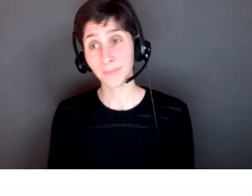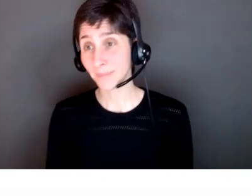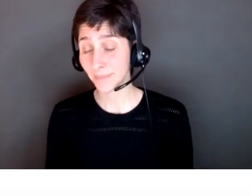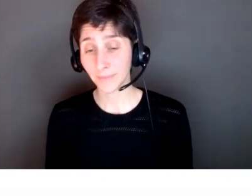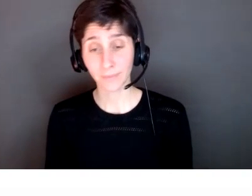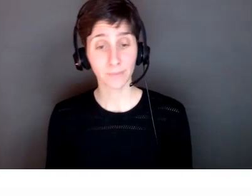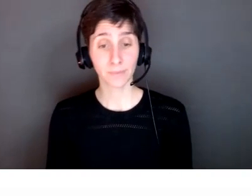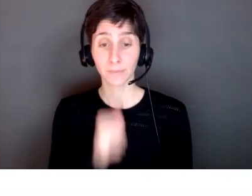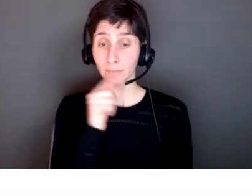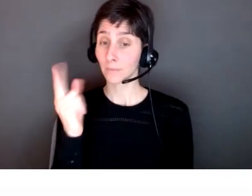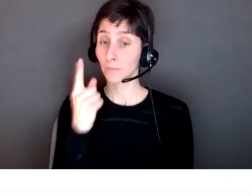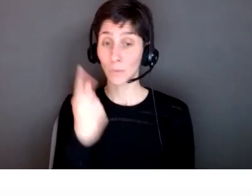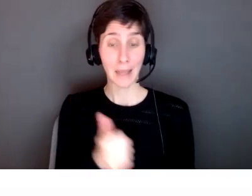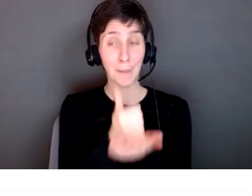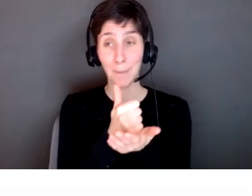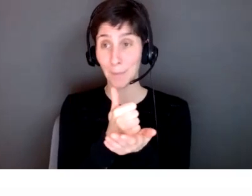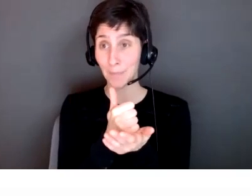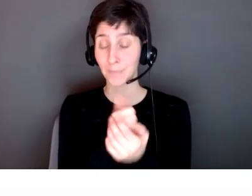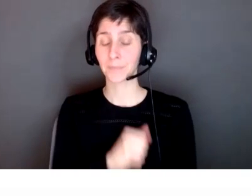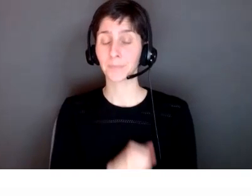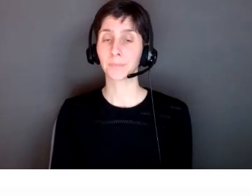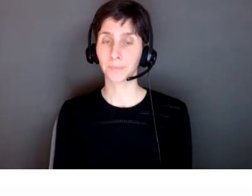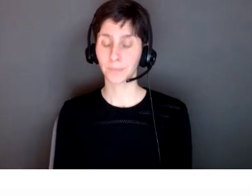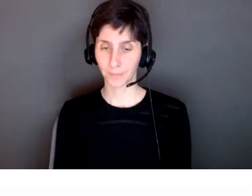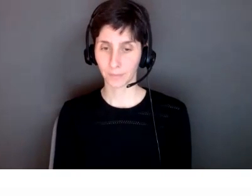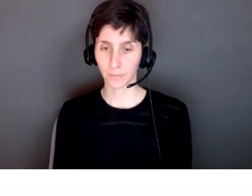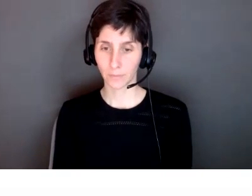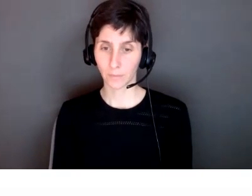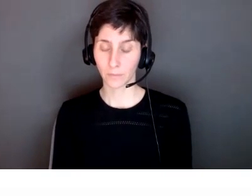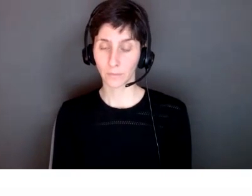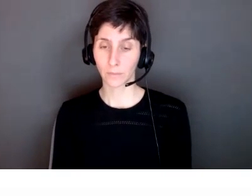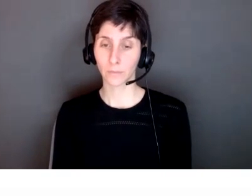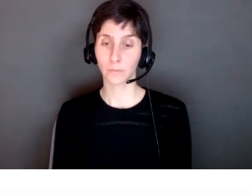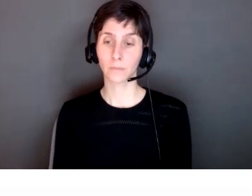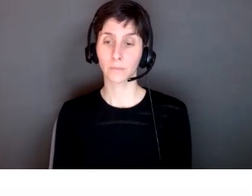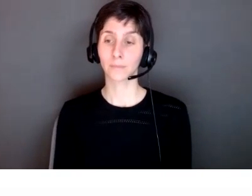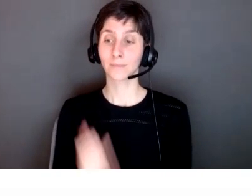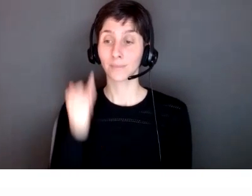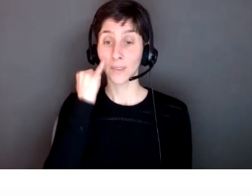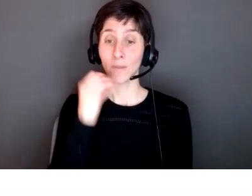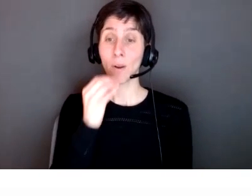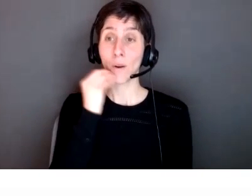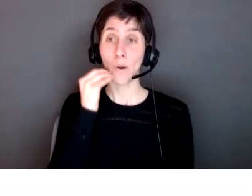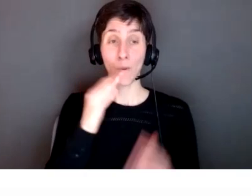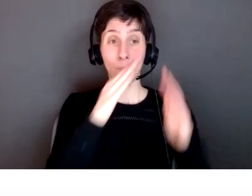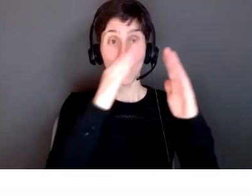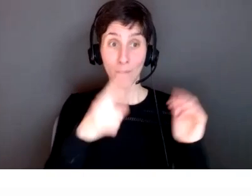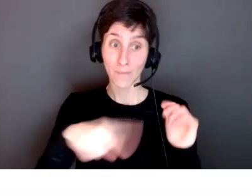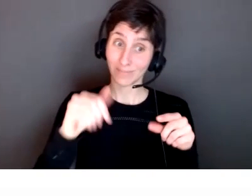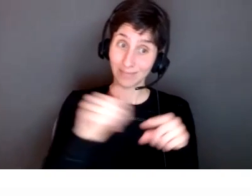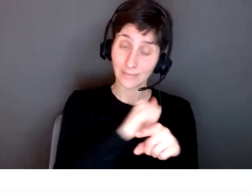this is when parents or at home or with with the person with the people that they have to practice at home